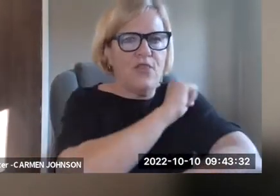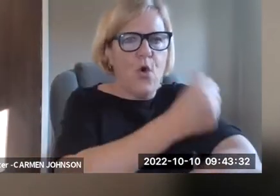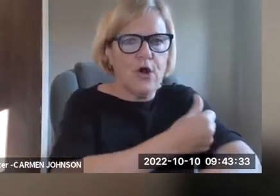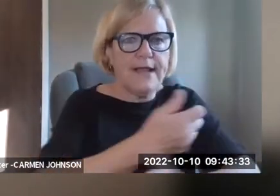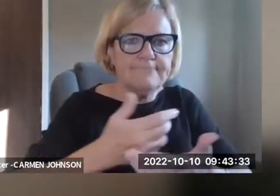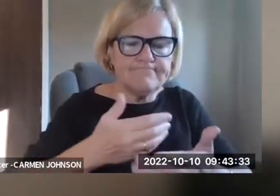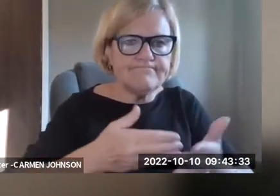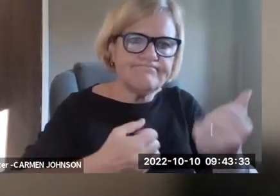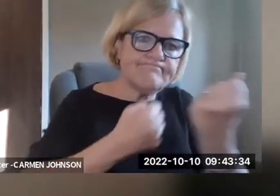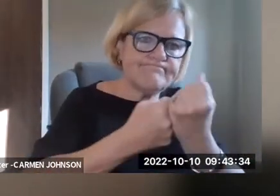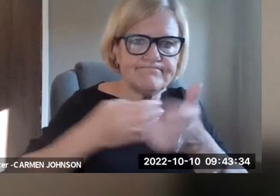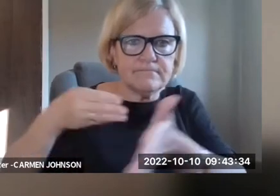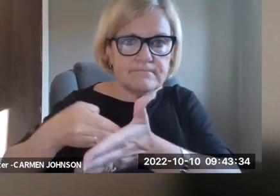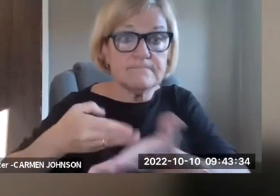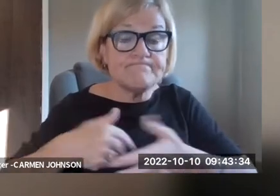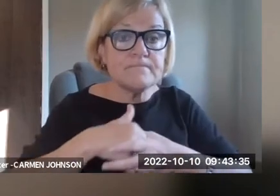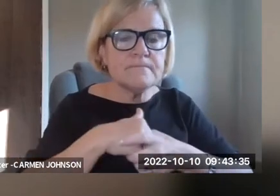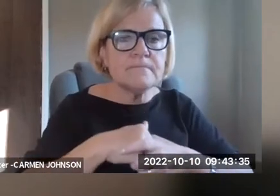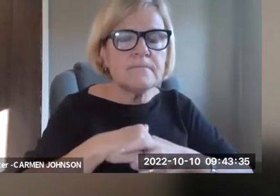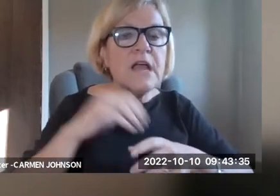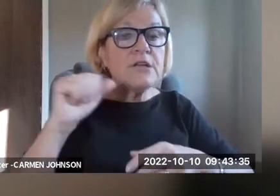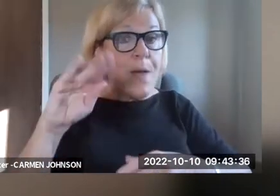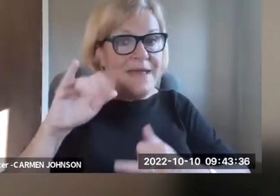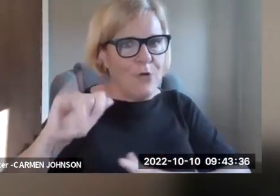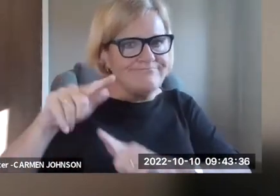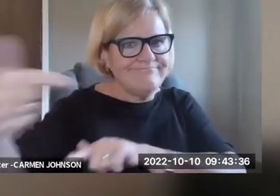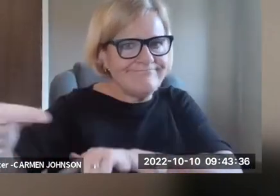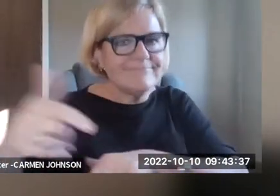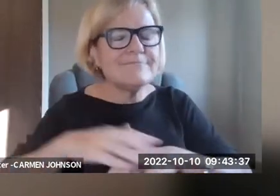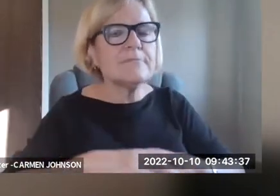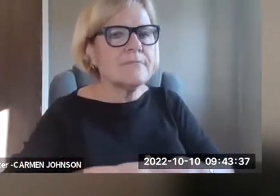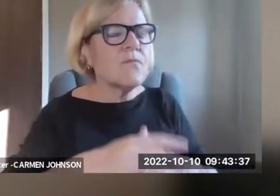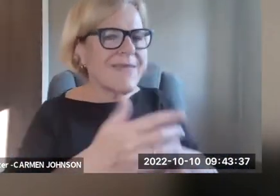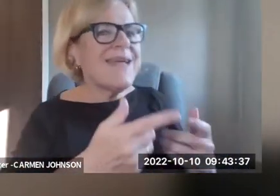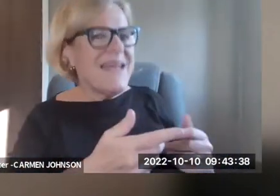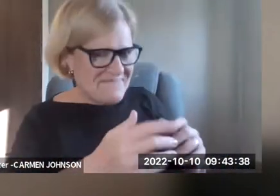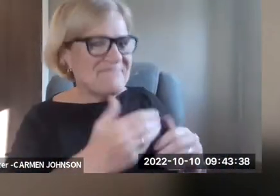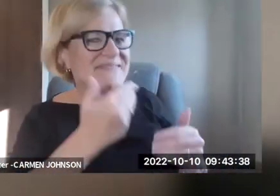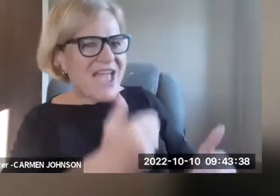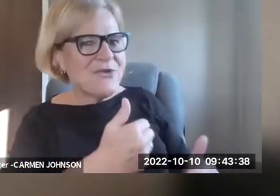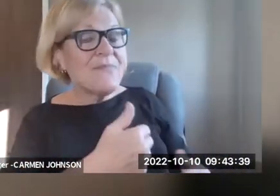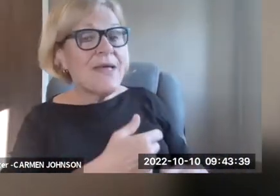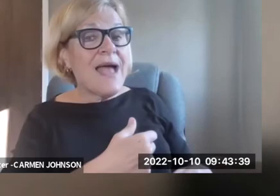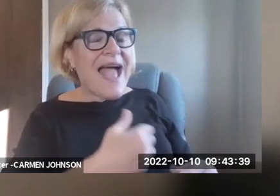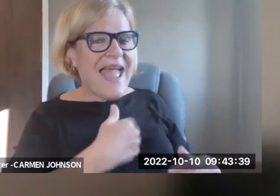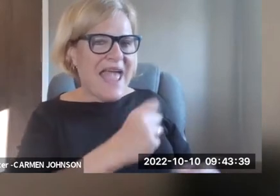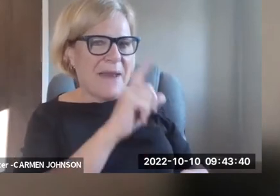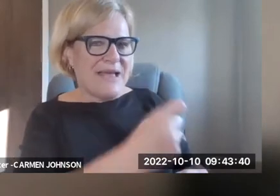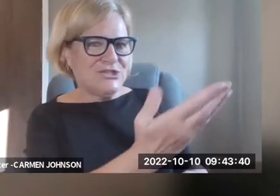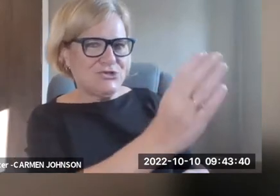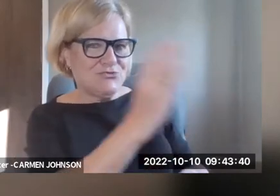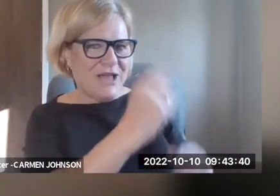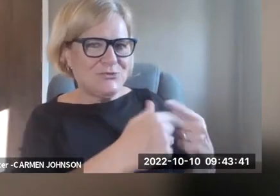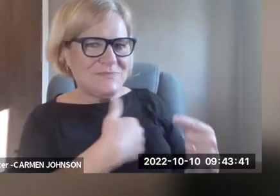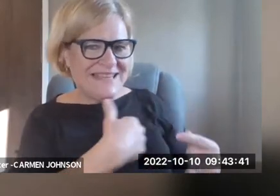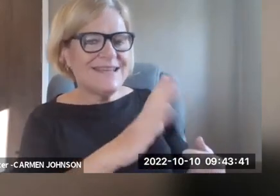so that you can cite authority for your, for the side you're taking and know the authority against you. Okay. So Amy, the floor is